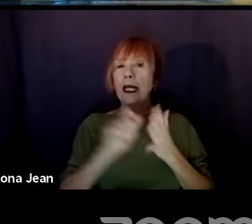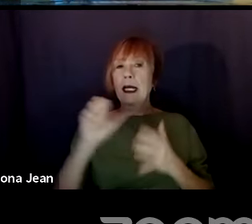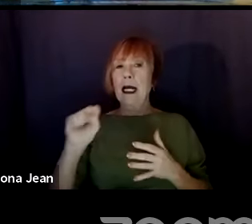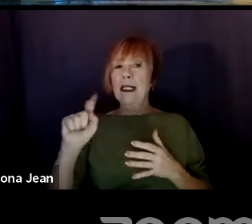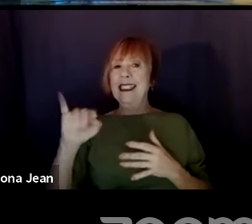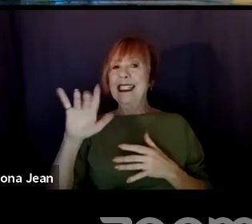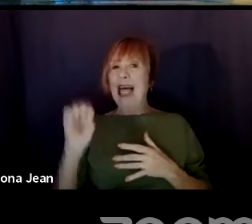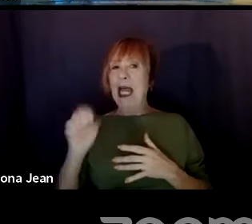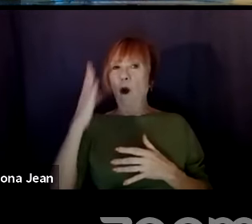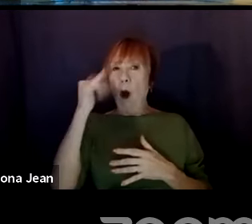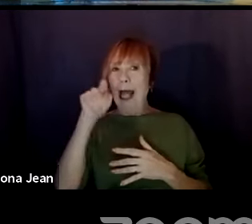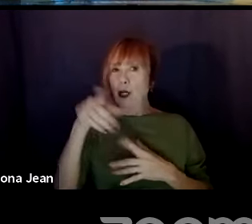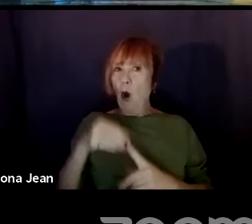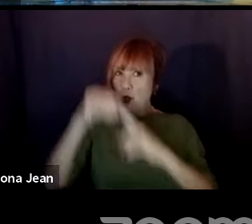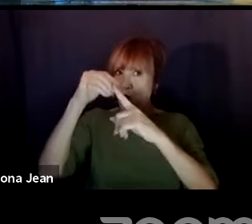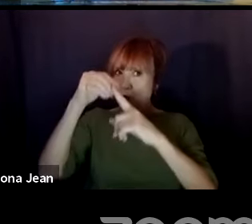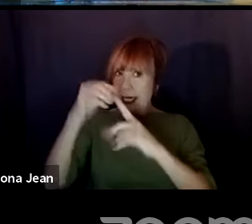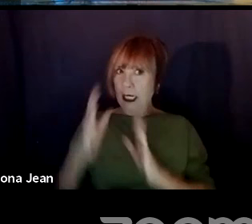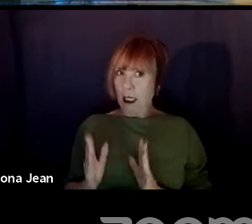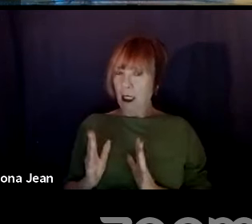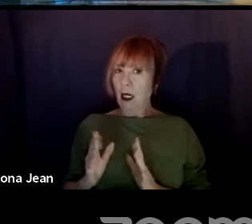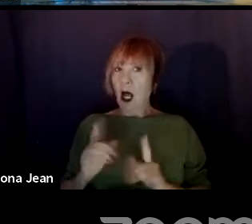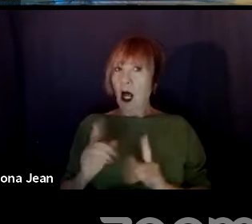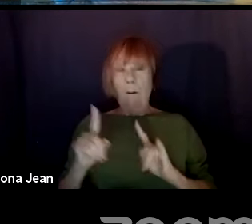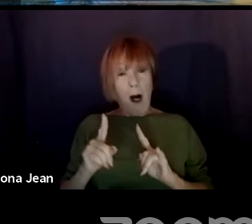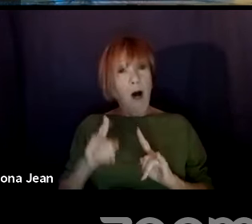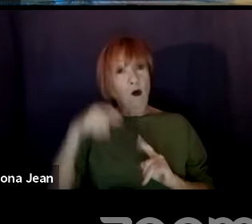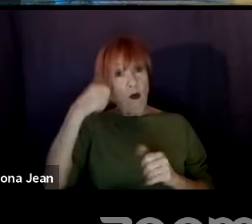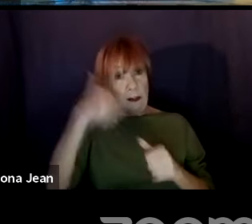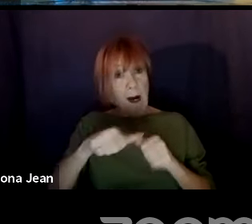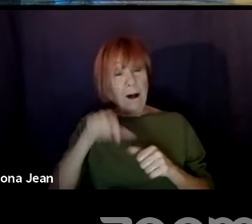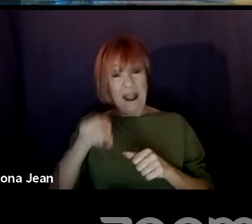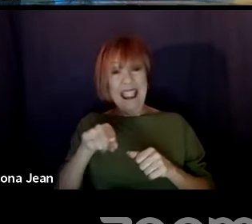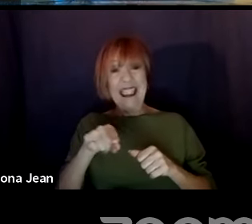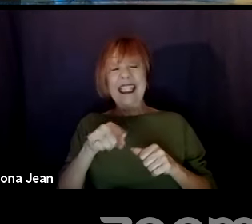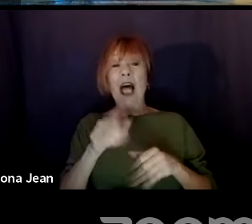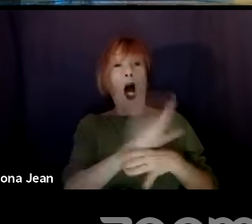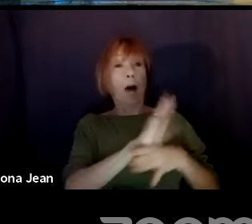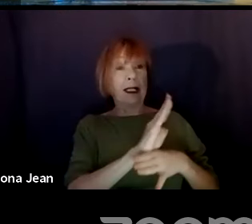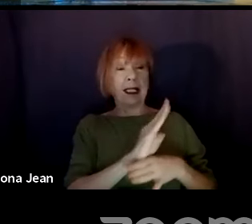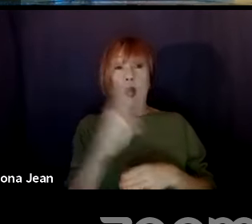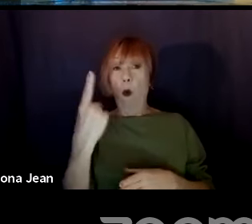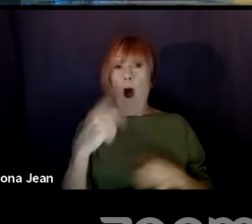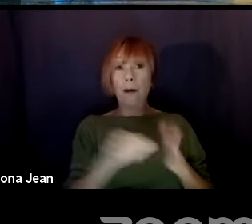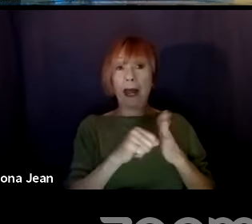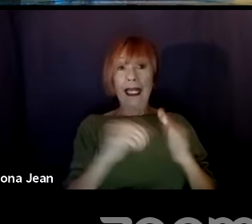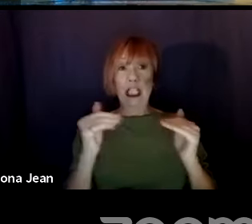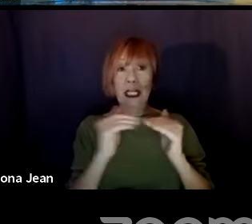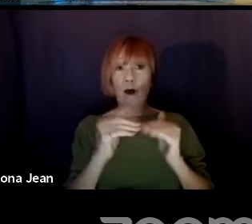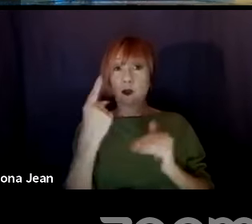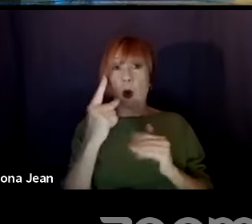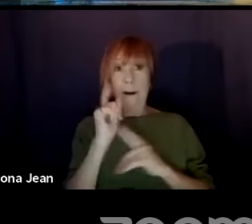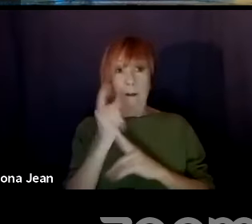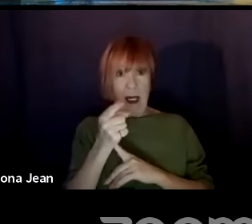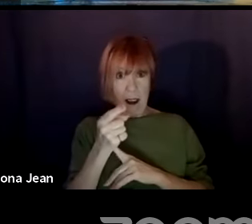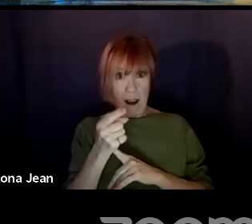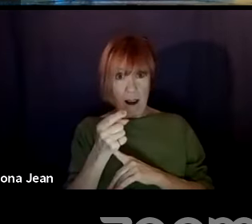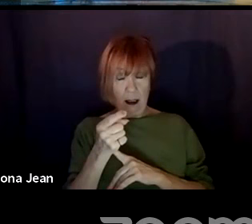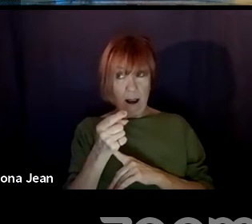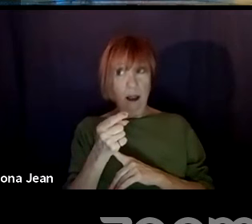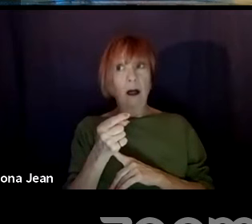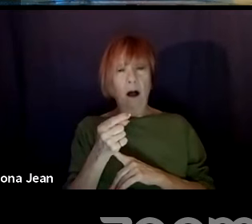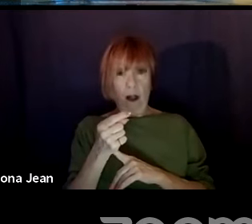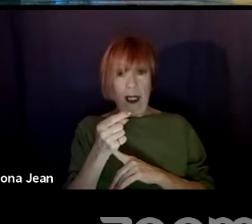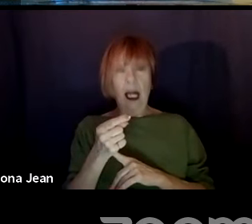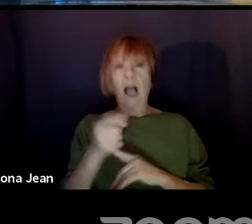very unique. But keep in mind, this is a business, right? So one page is equal to one minute, period. Like, so when you're thinking of that, you're always thinking, like, how do we